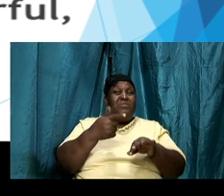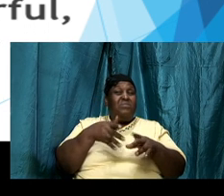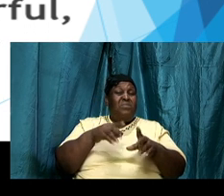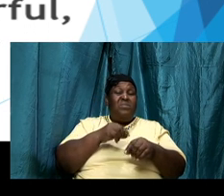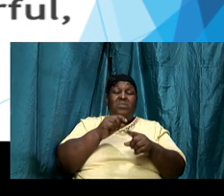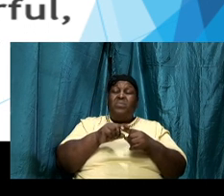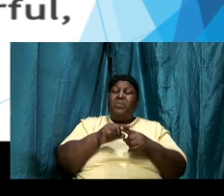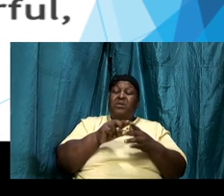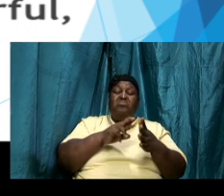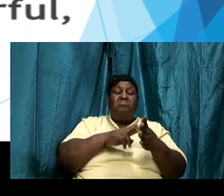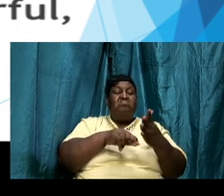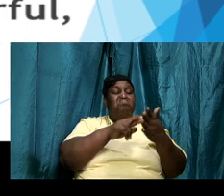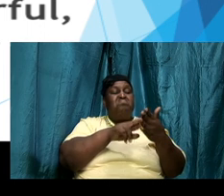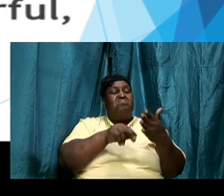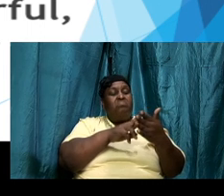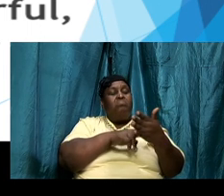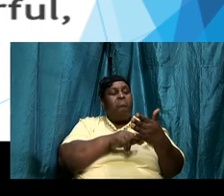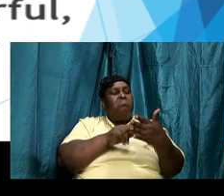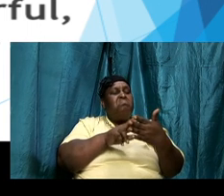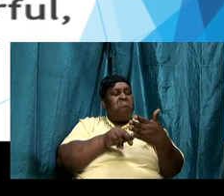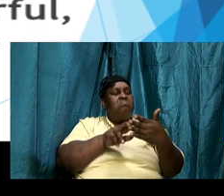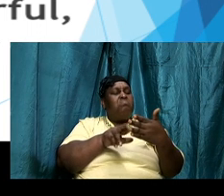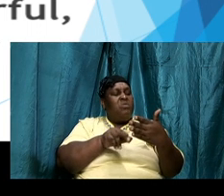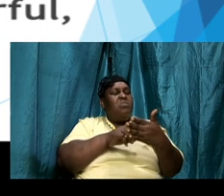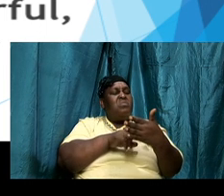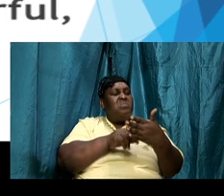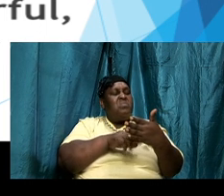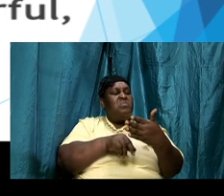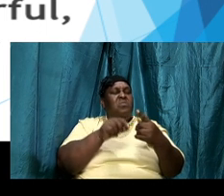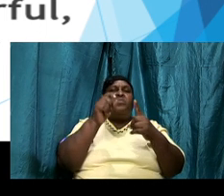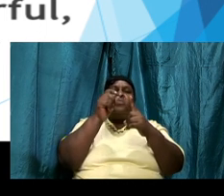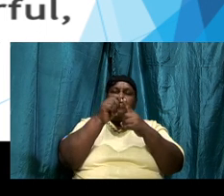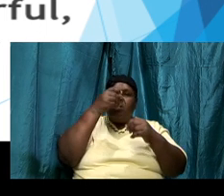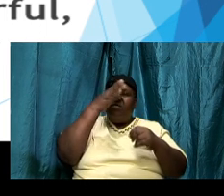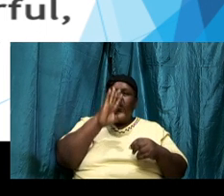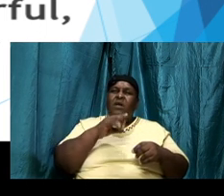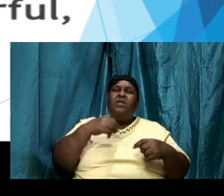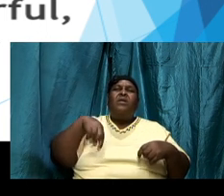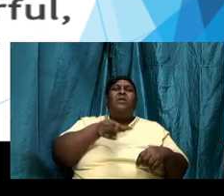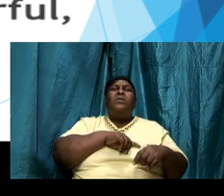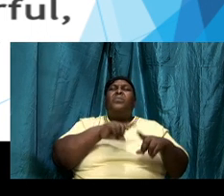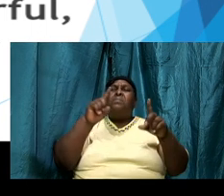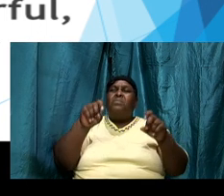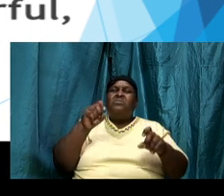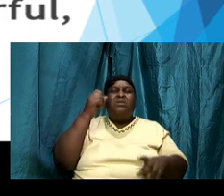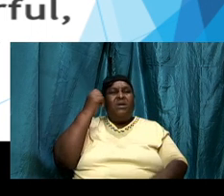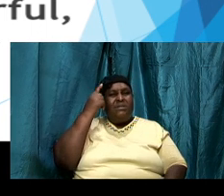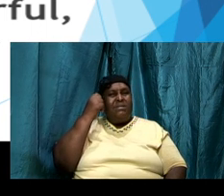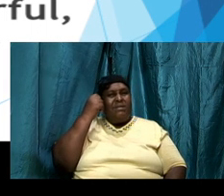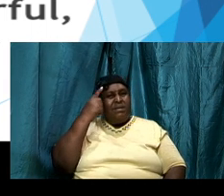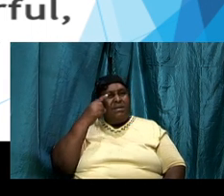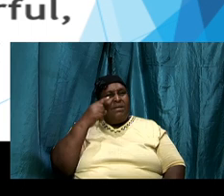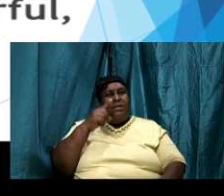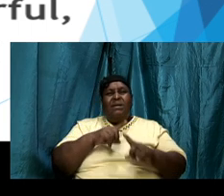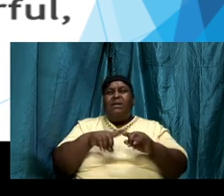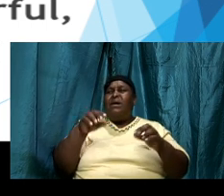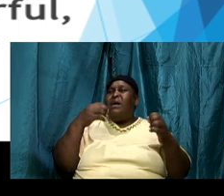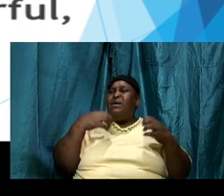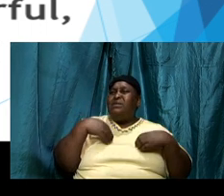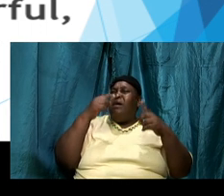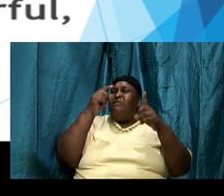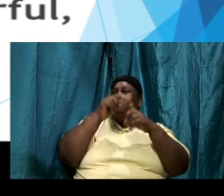word right we must understand that we cannot have the word dwelling in us richly